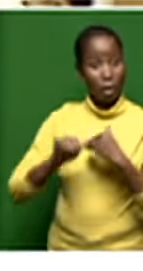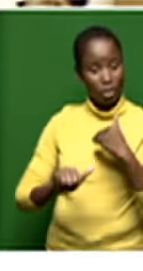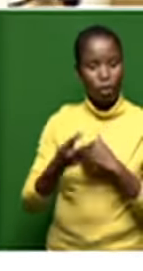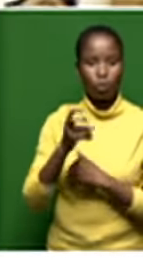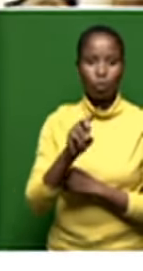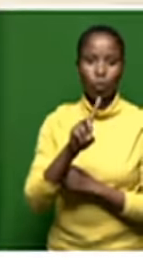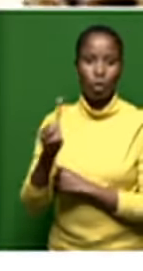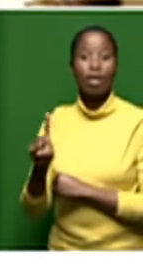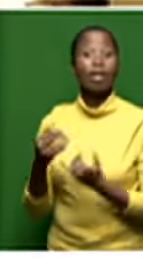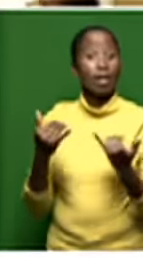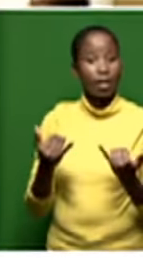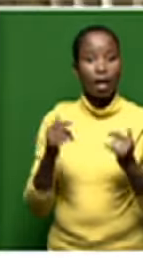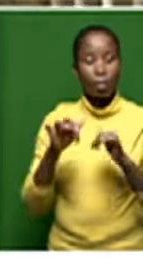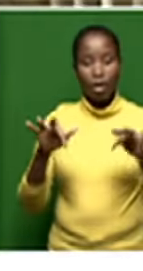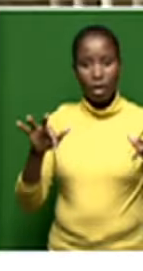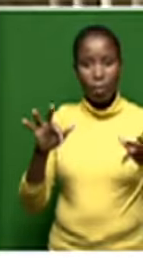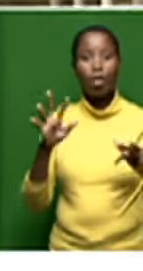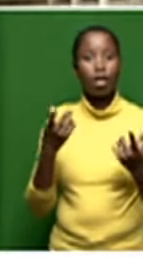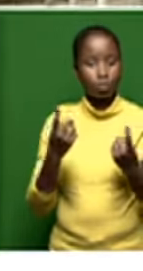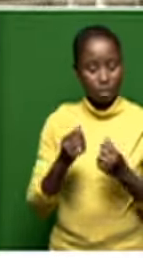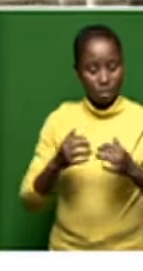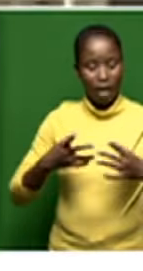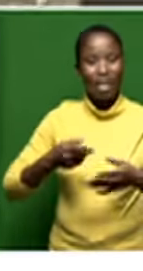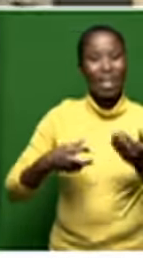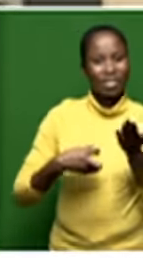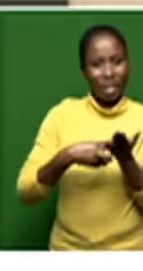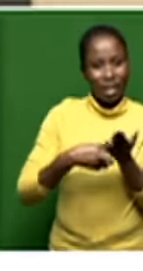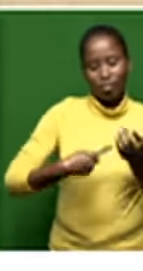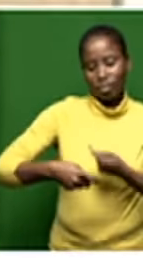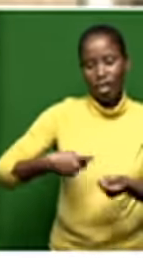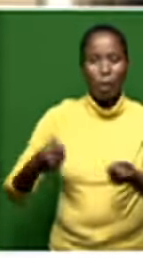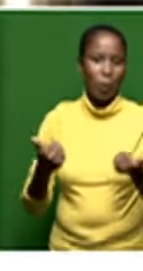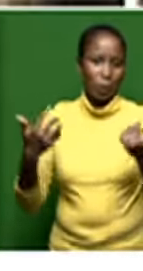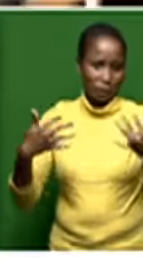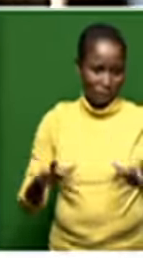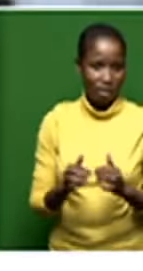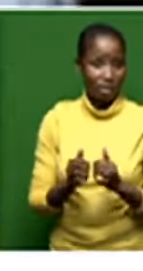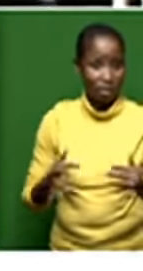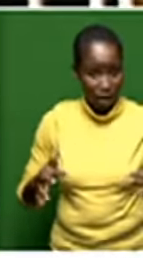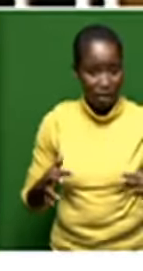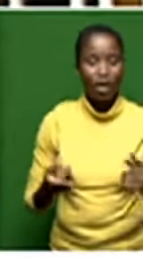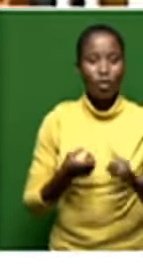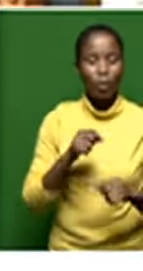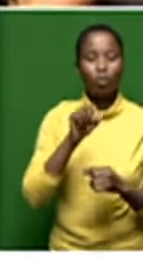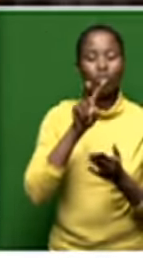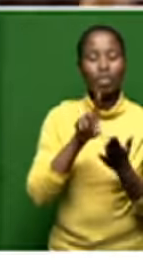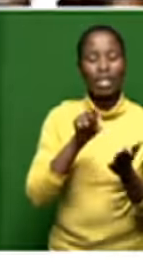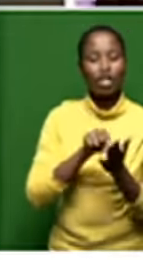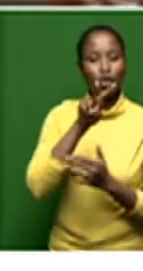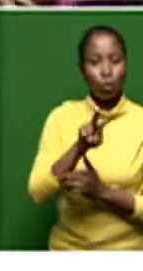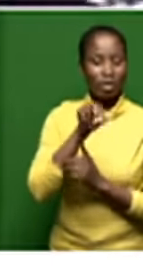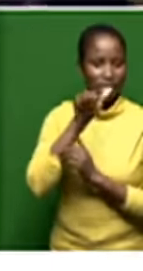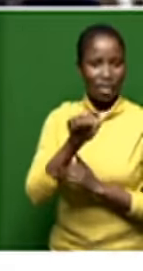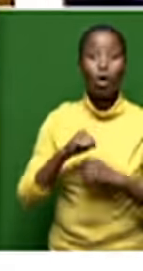carrier has already started selling tickets as of yesterday the 26th of august and it has been a long difficult journey for